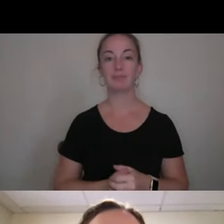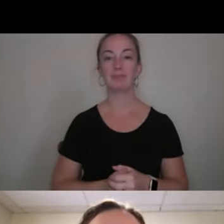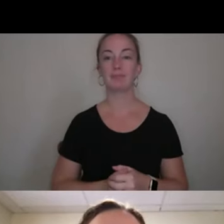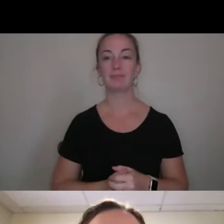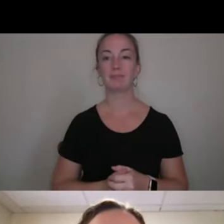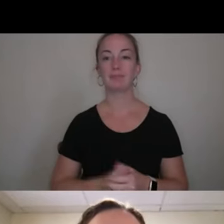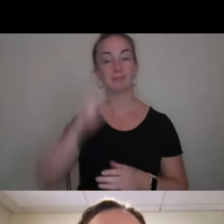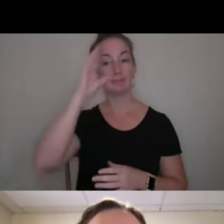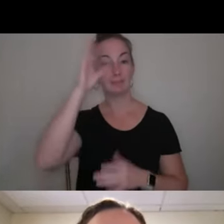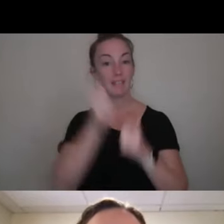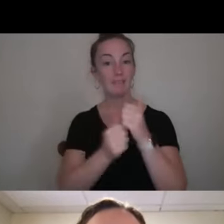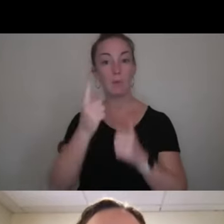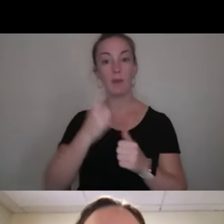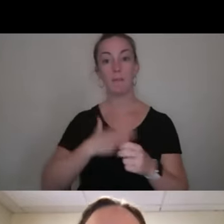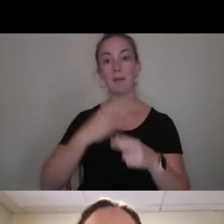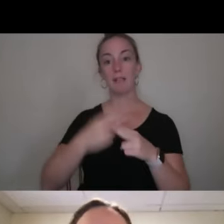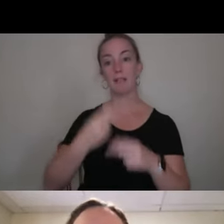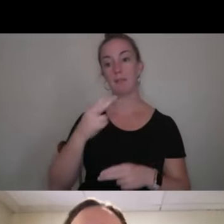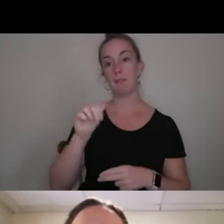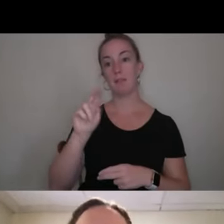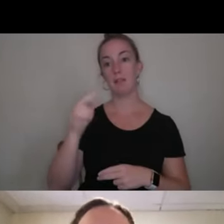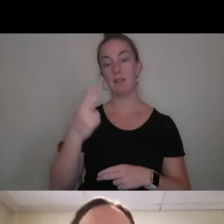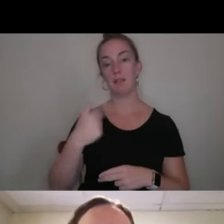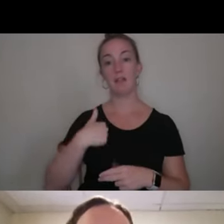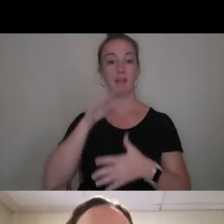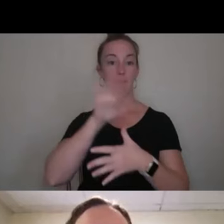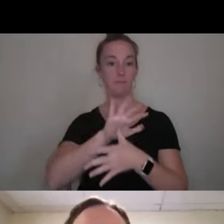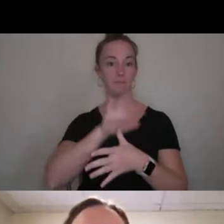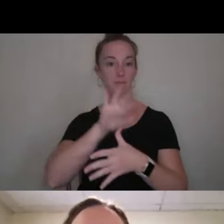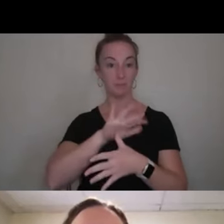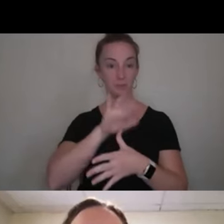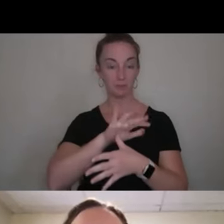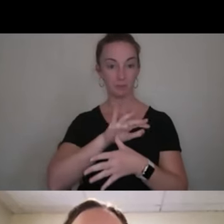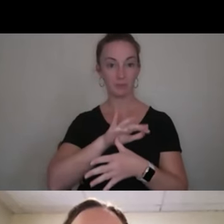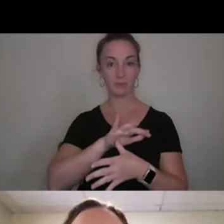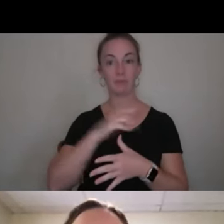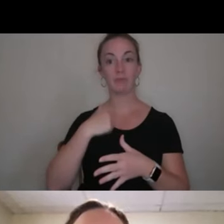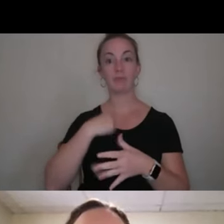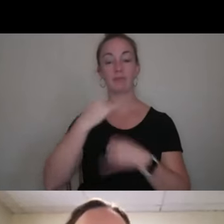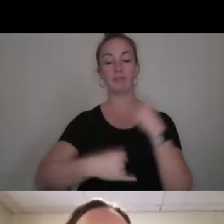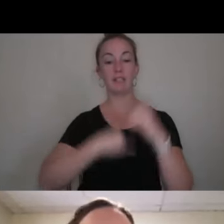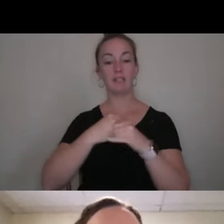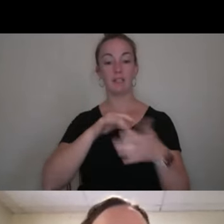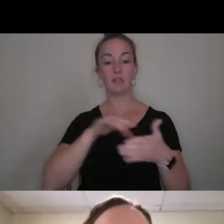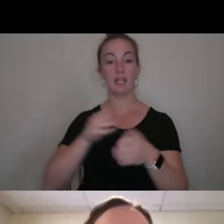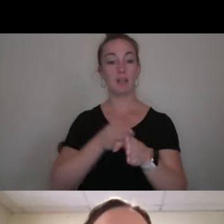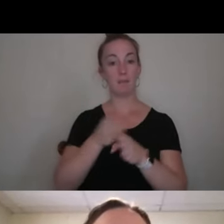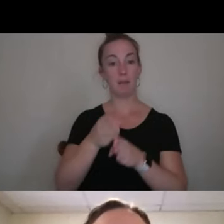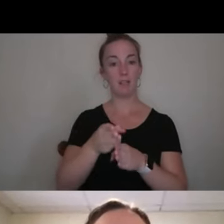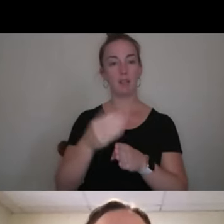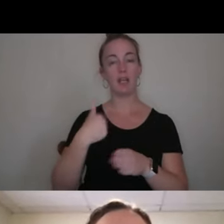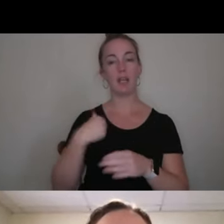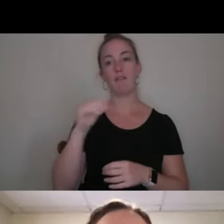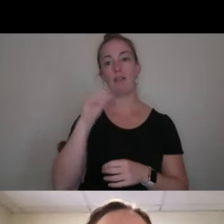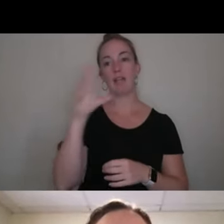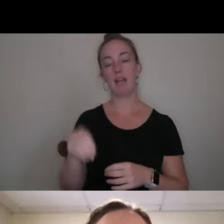Hi, everyone. My name is Hannah. I am a senior and I'm an international studies major and I have an African and